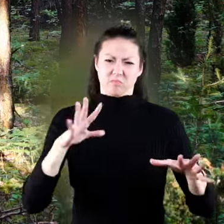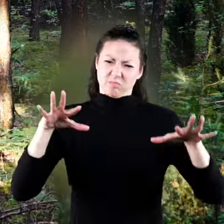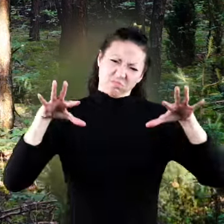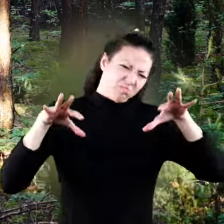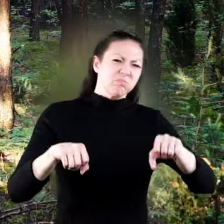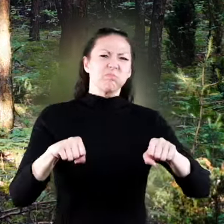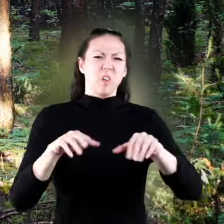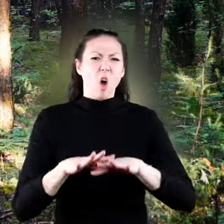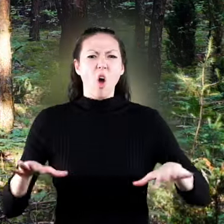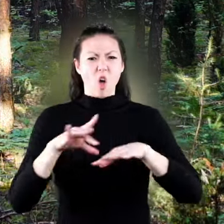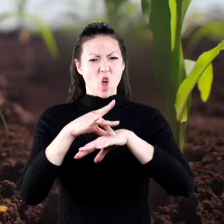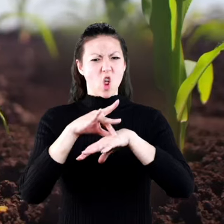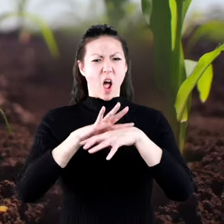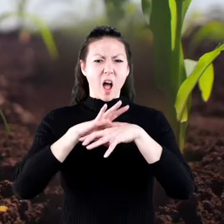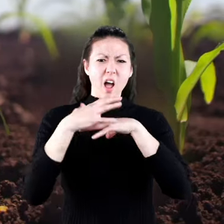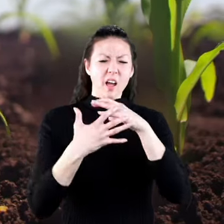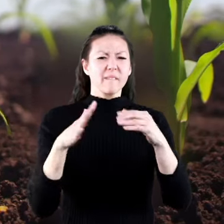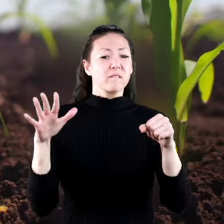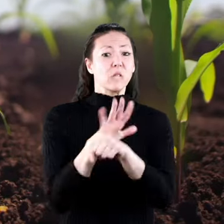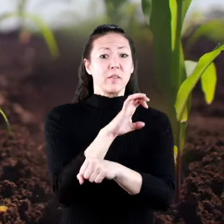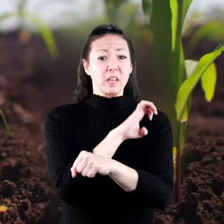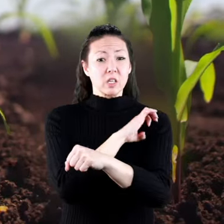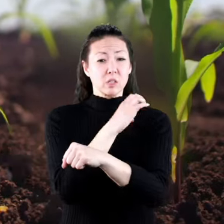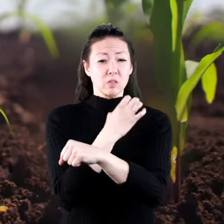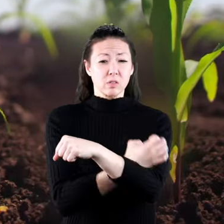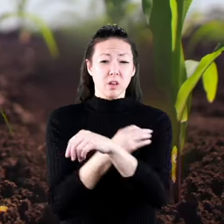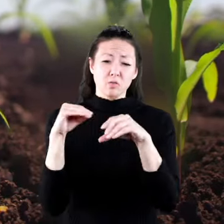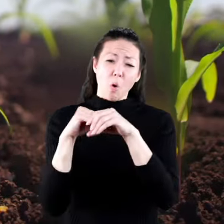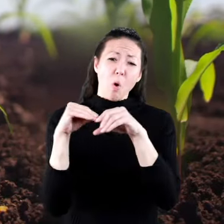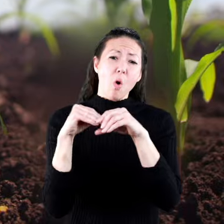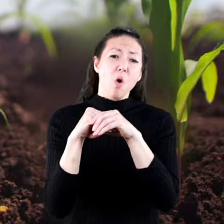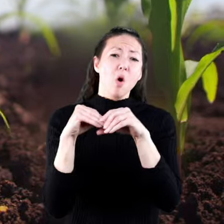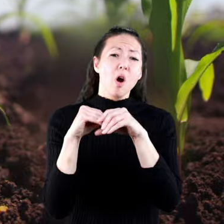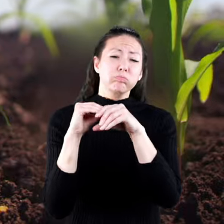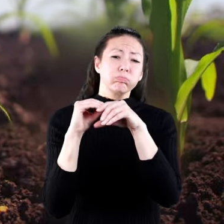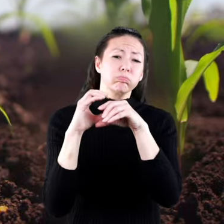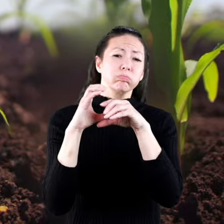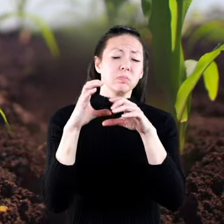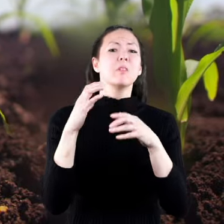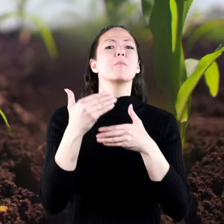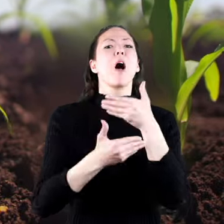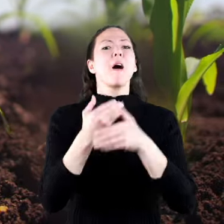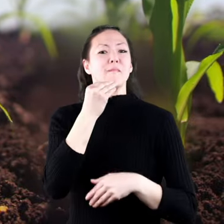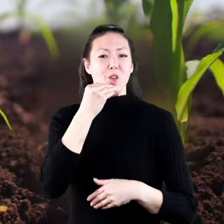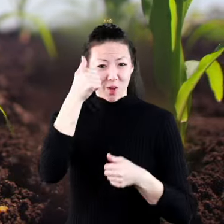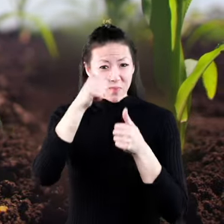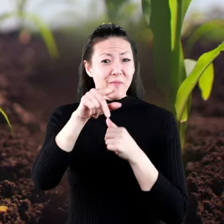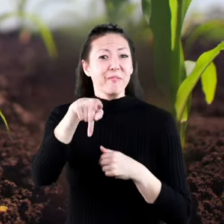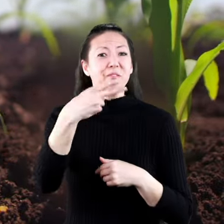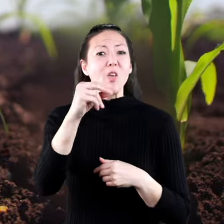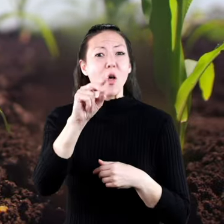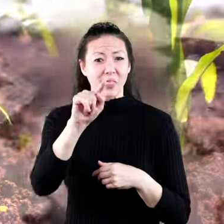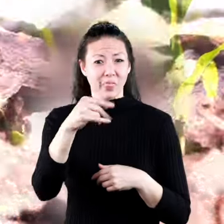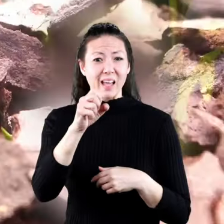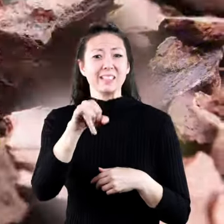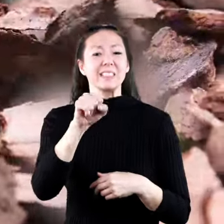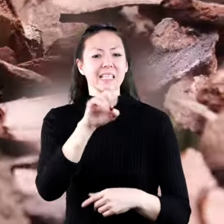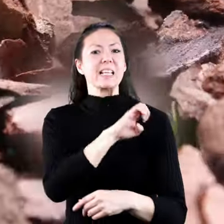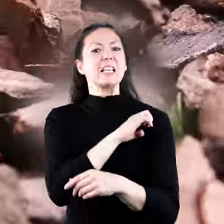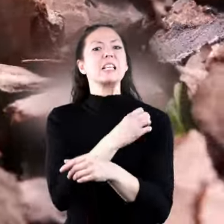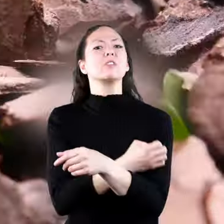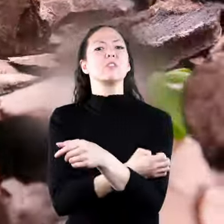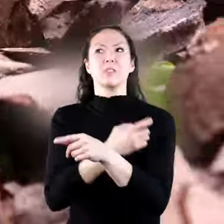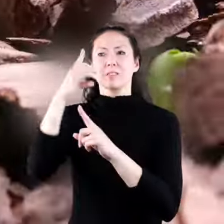once dominated the landscape had all kinds of energy stored up in them from when they went through photosynthesis. Which